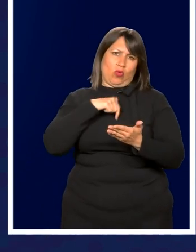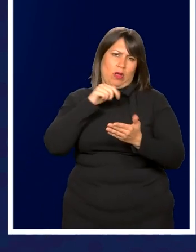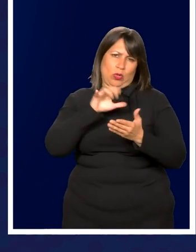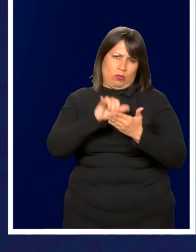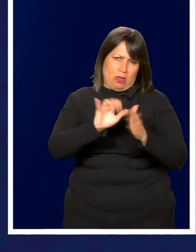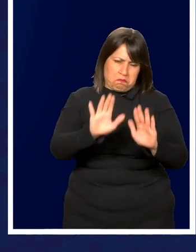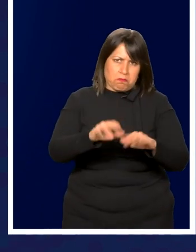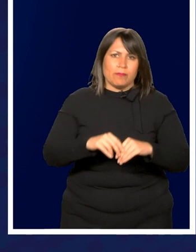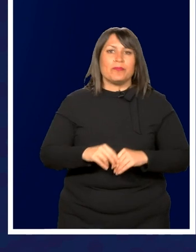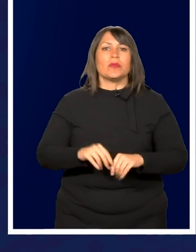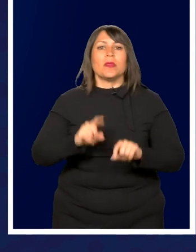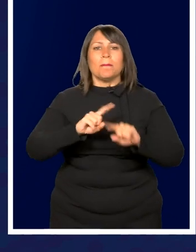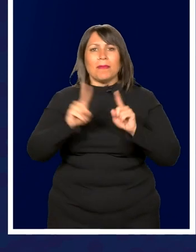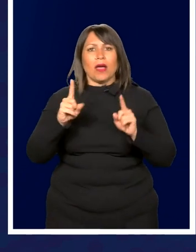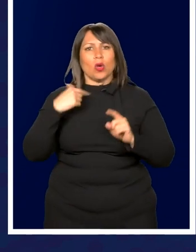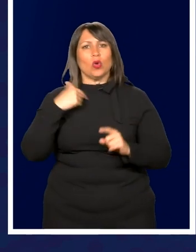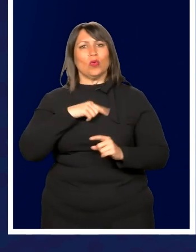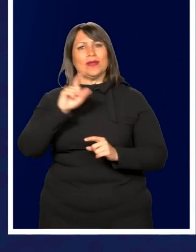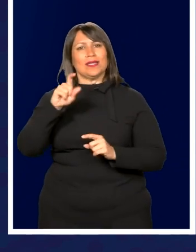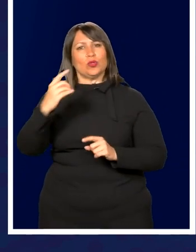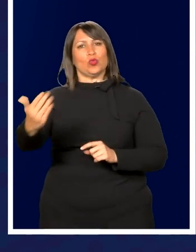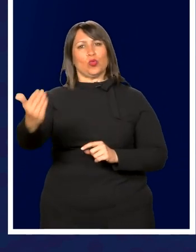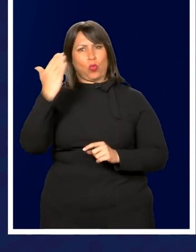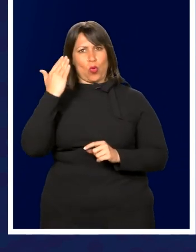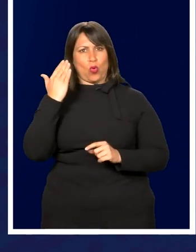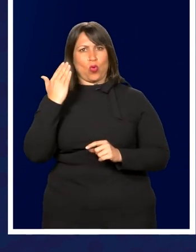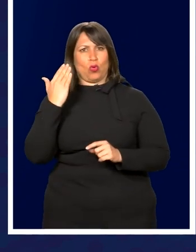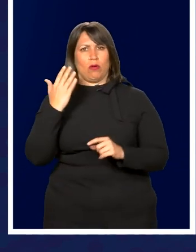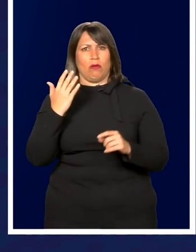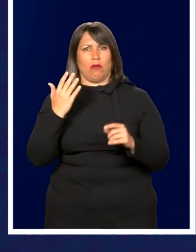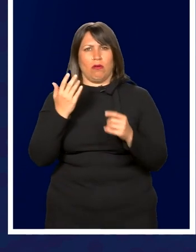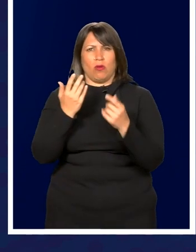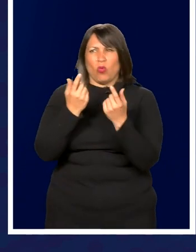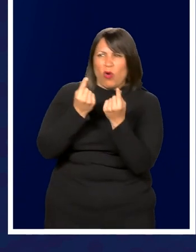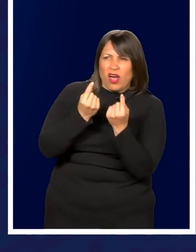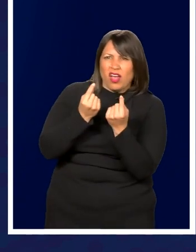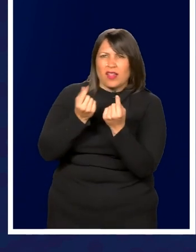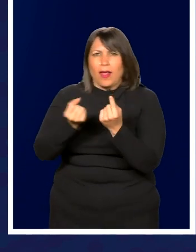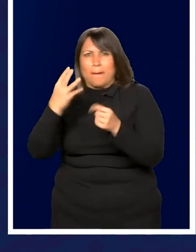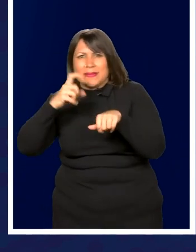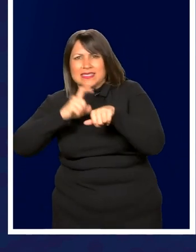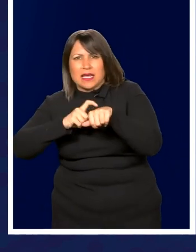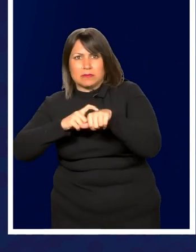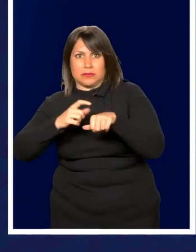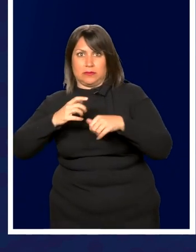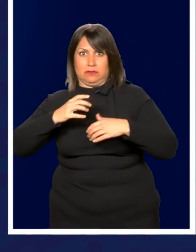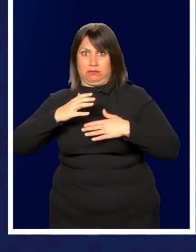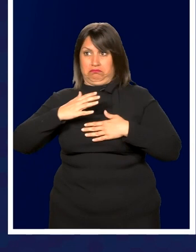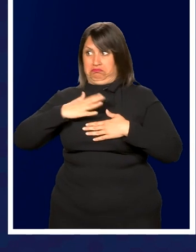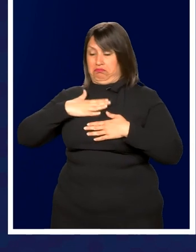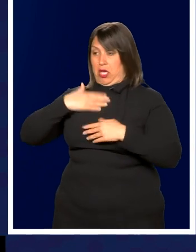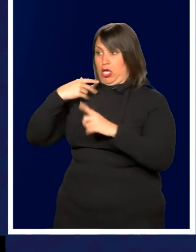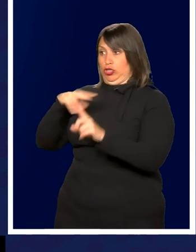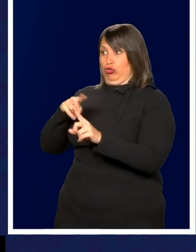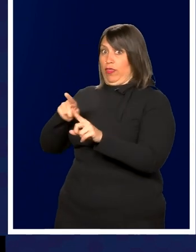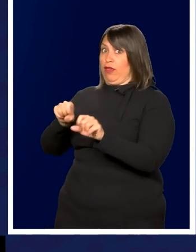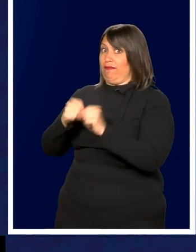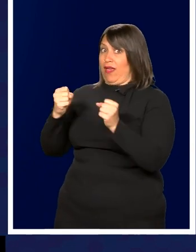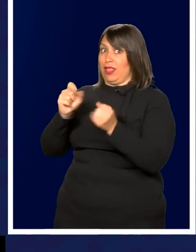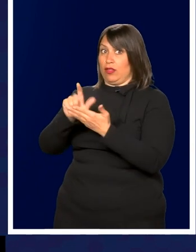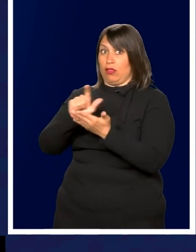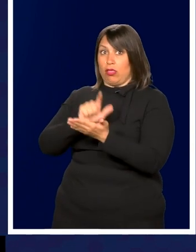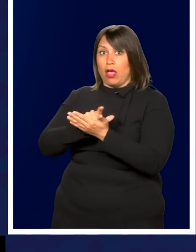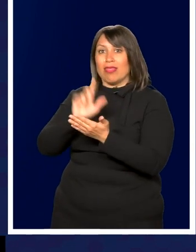illegal and we're not going to go down that path. But, you know, we need to know what, how many times, as far as I'm concerned, they're violating the law.